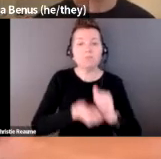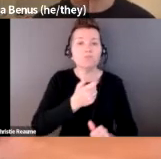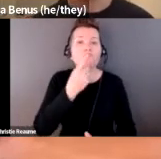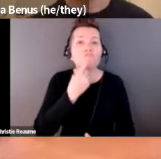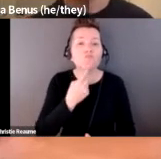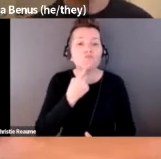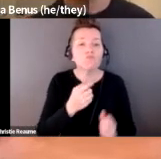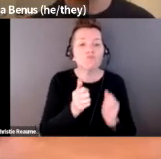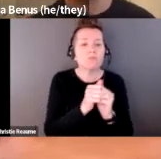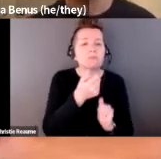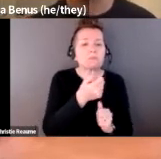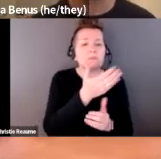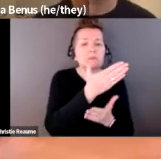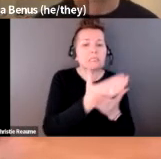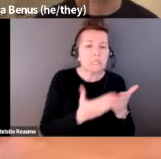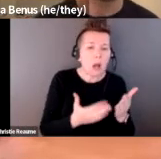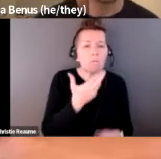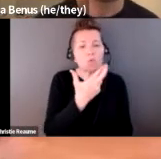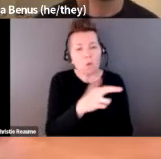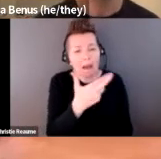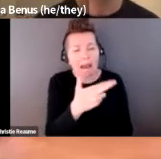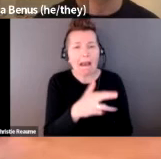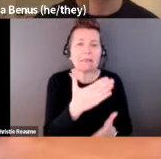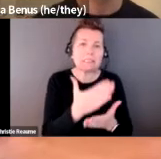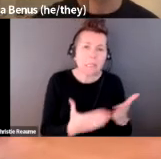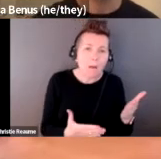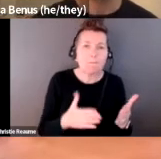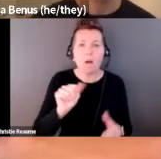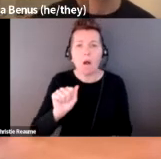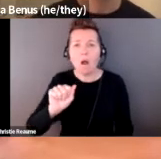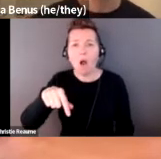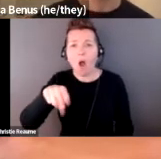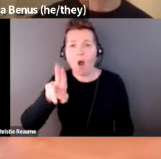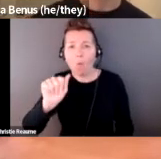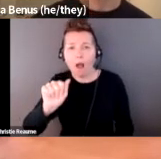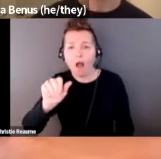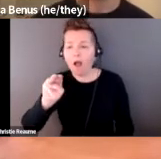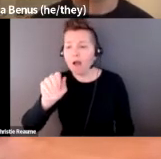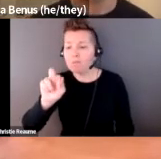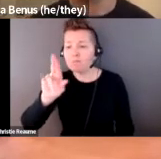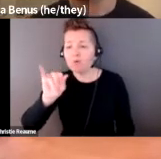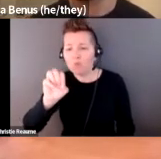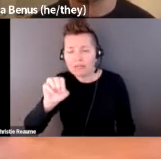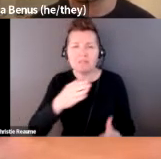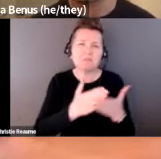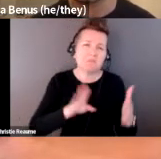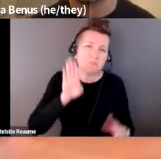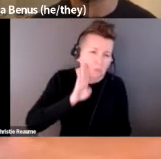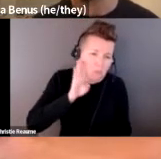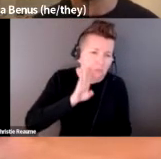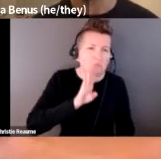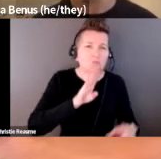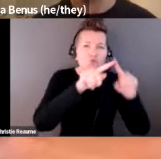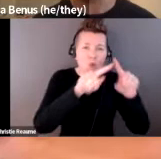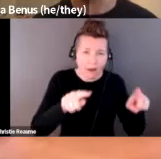gray and aquamarine and some brown triangles coming out. And on the right, we see